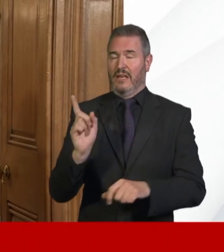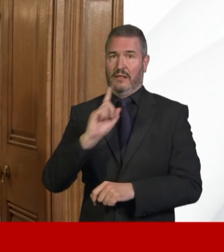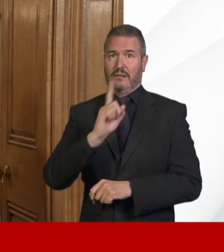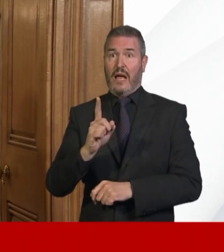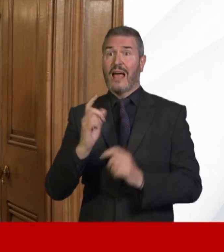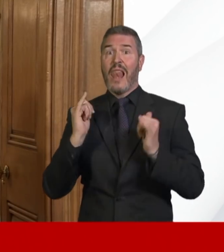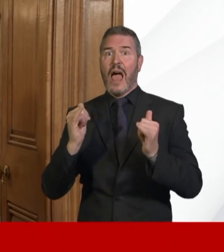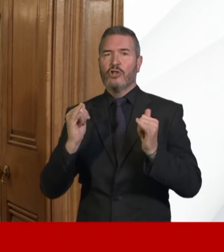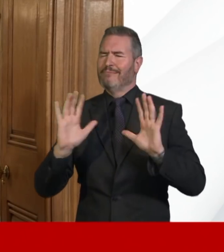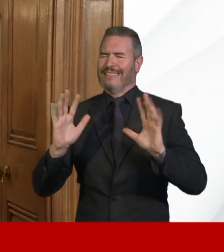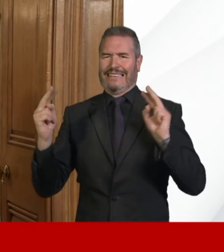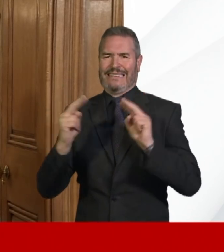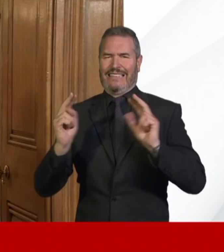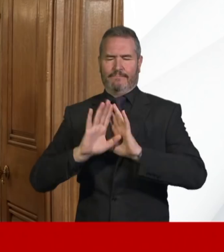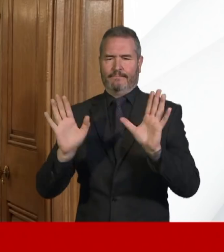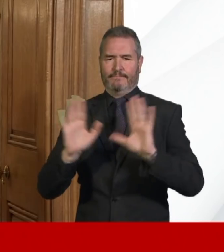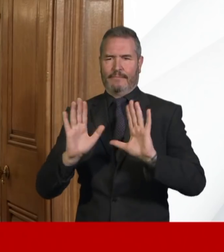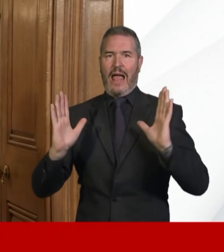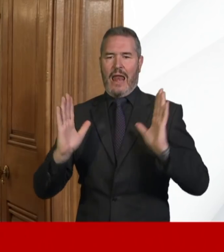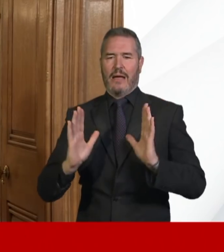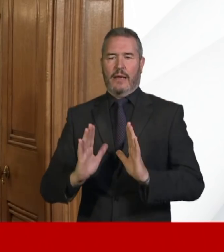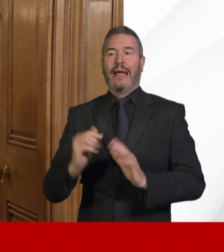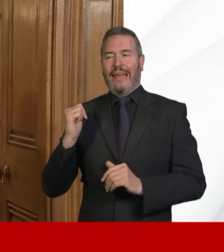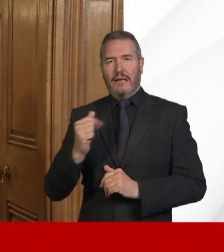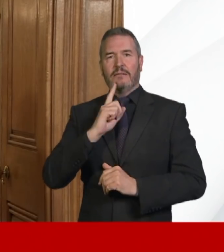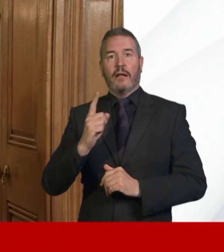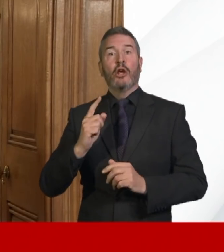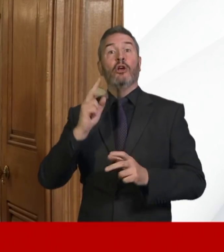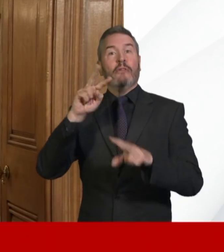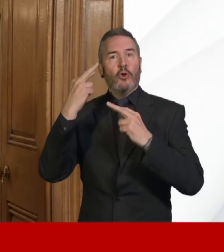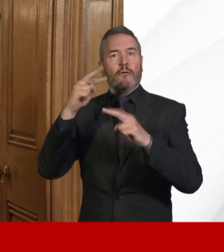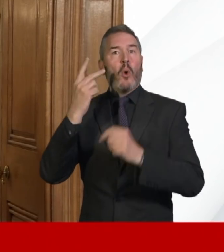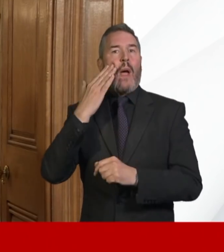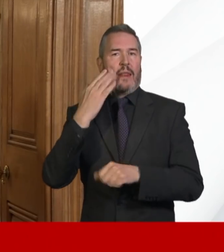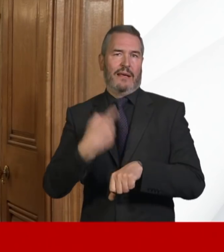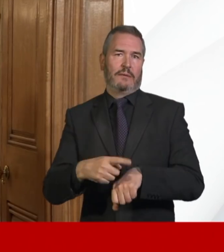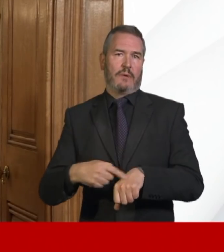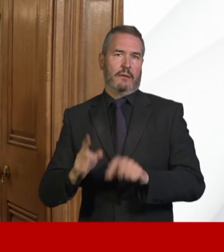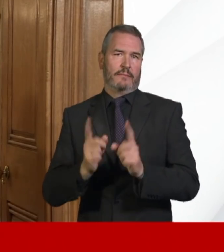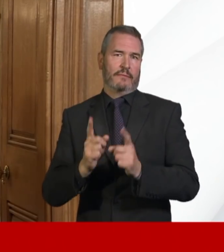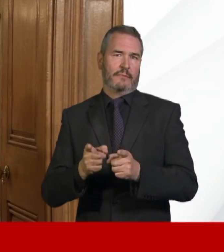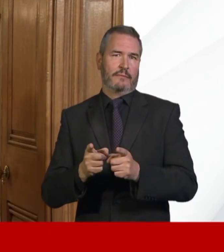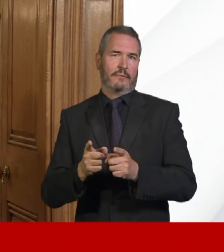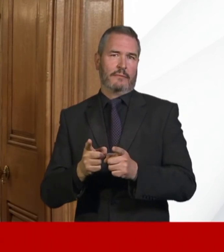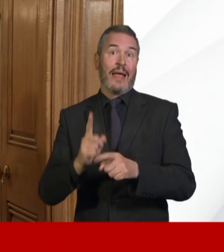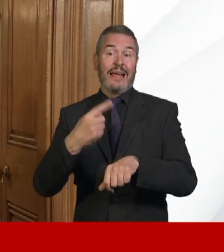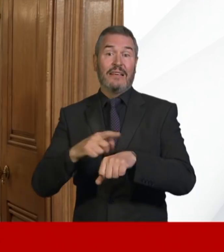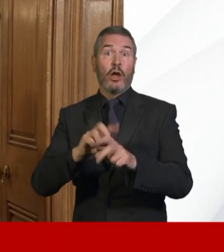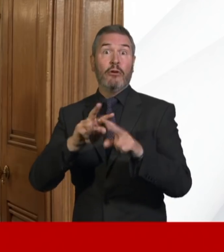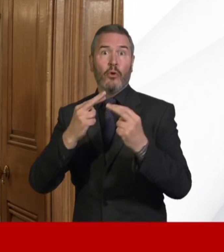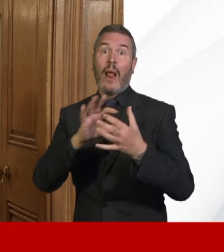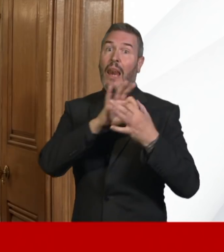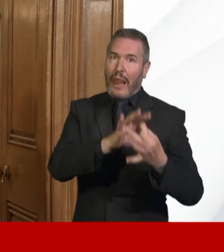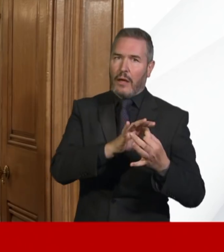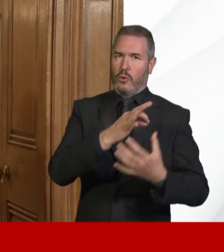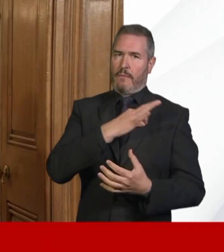do in our leisure time, he made clear that we would review these steps at Easter on the basis of the expert medical opinion. And that's